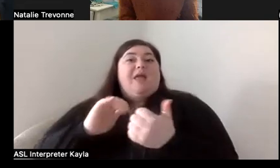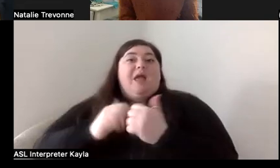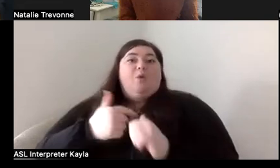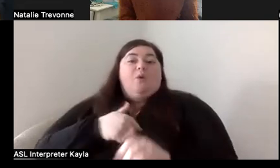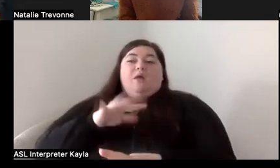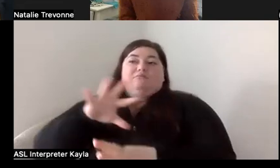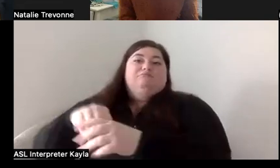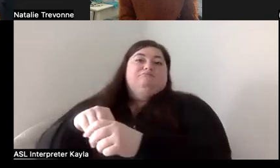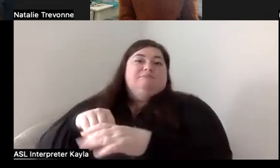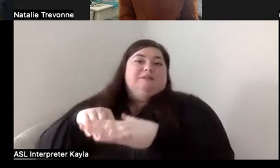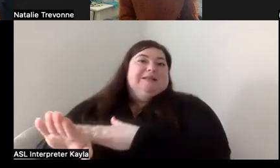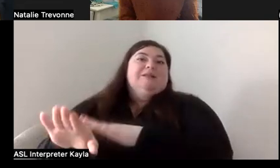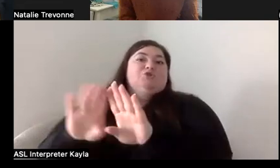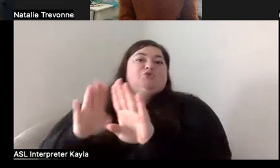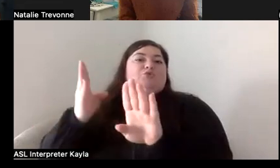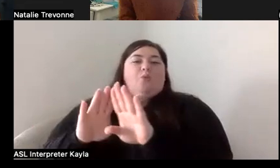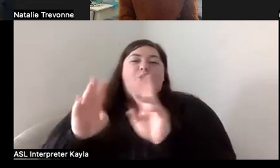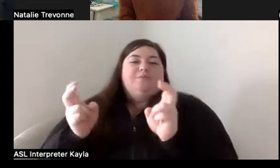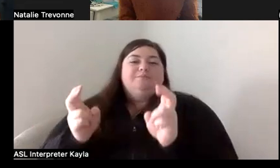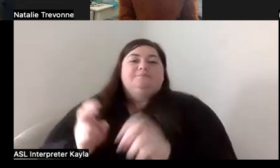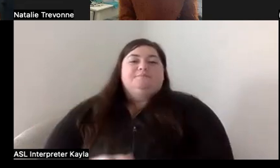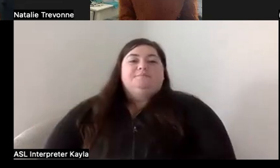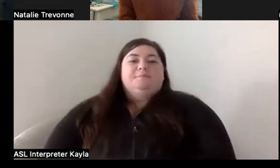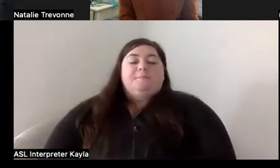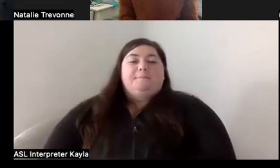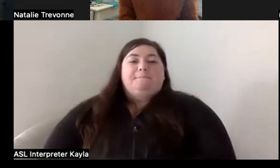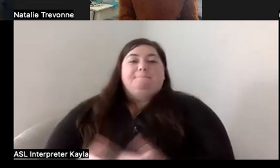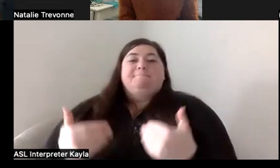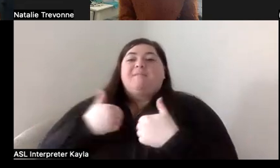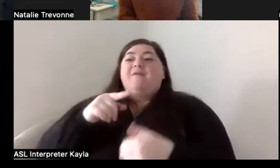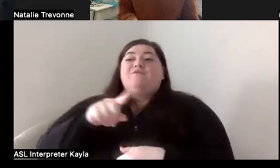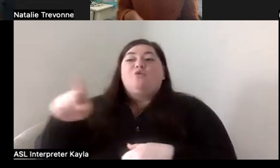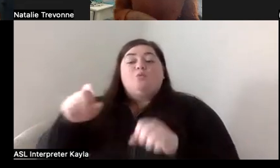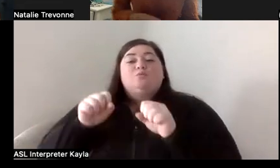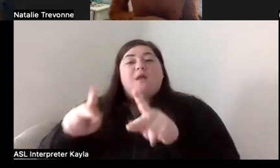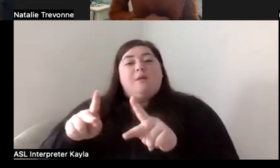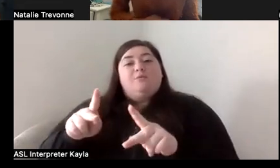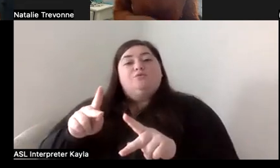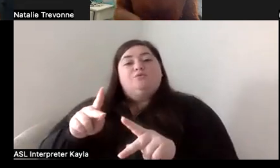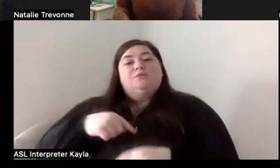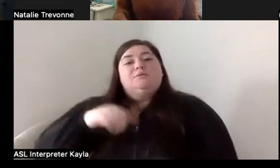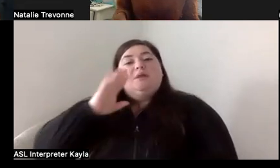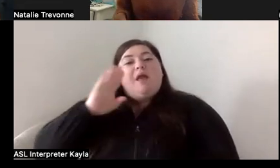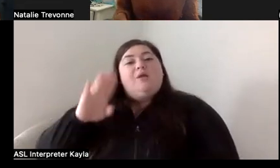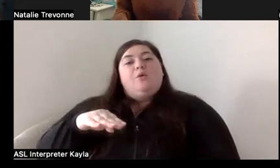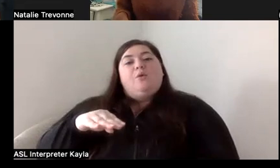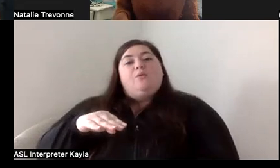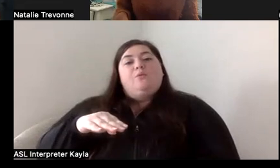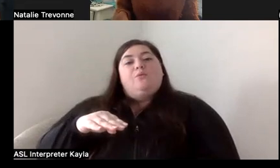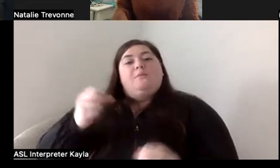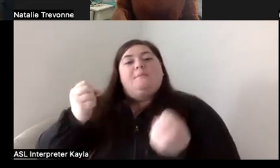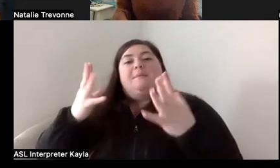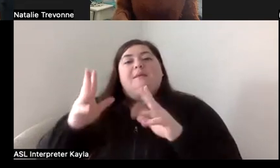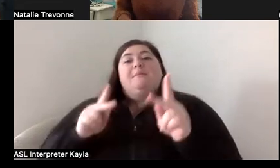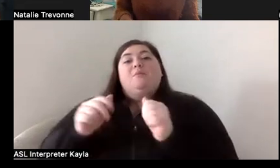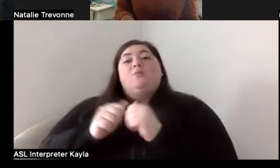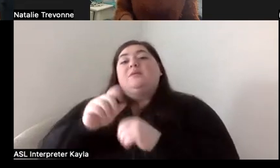how I got in the door. And so, you know, really having those kind of opportunities, I know those are opportunities that a lot of